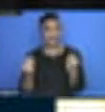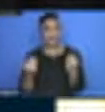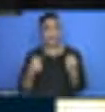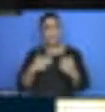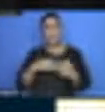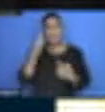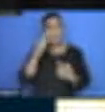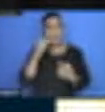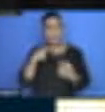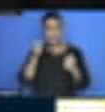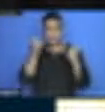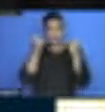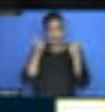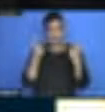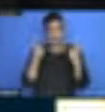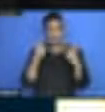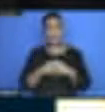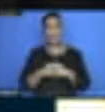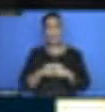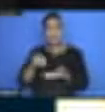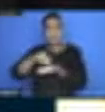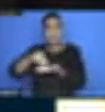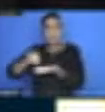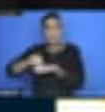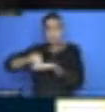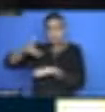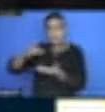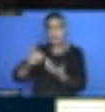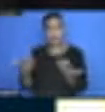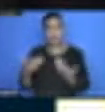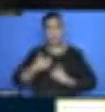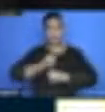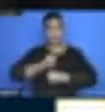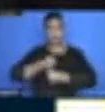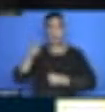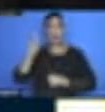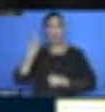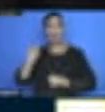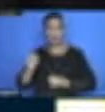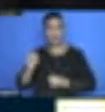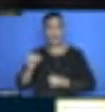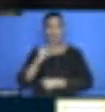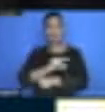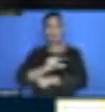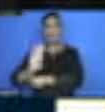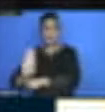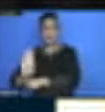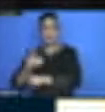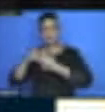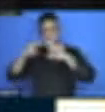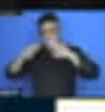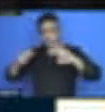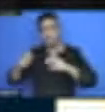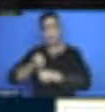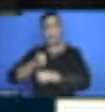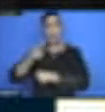in terms of cost implication. I work with the UN in a small country, Guinea-Bissau, and to do the three of them, they're really expensive. So, it would